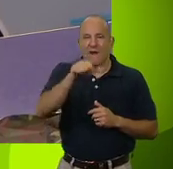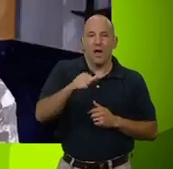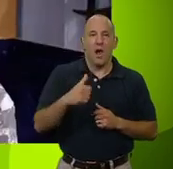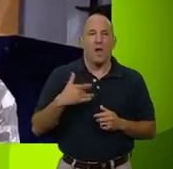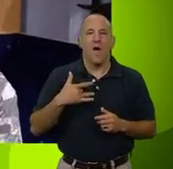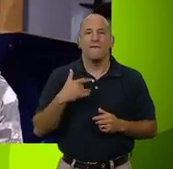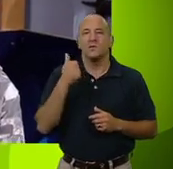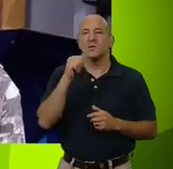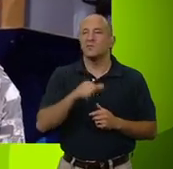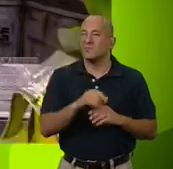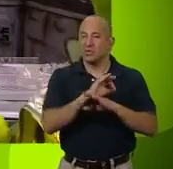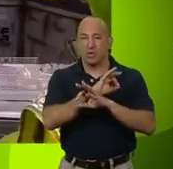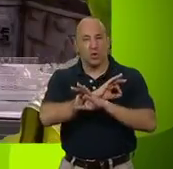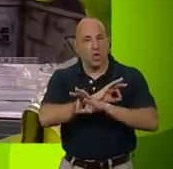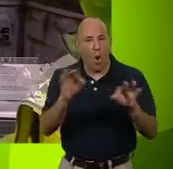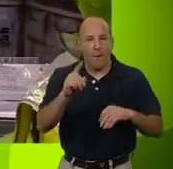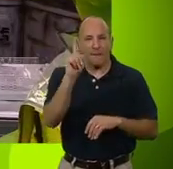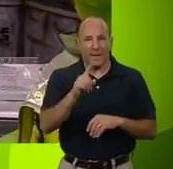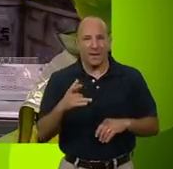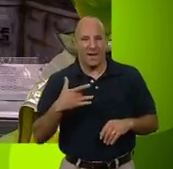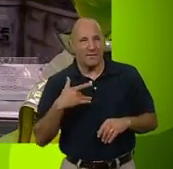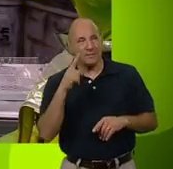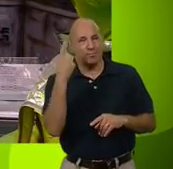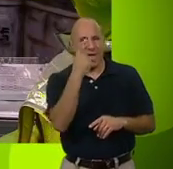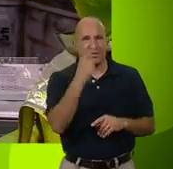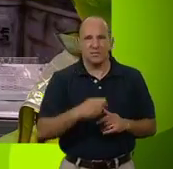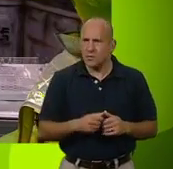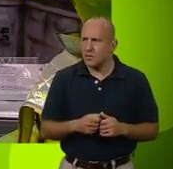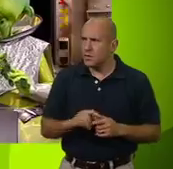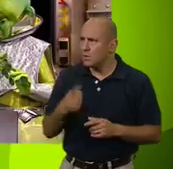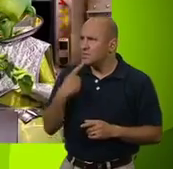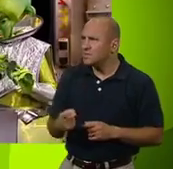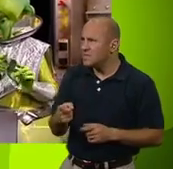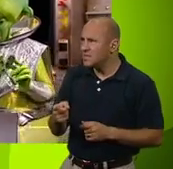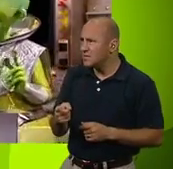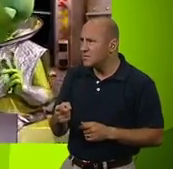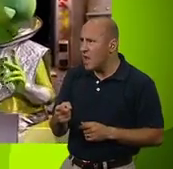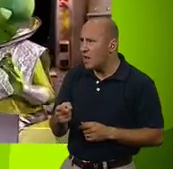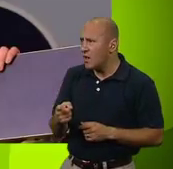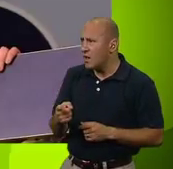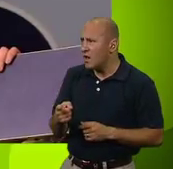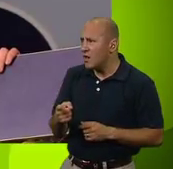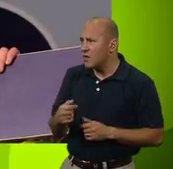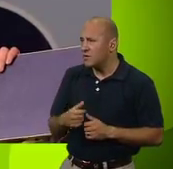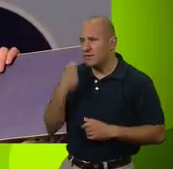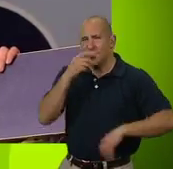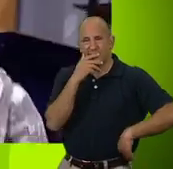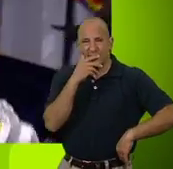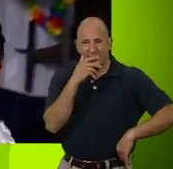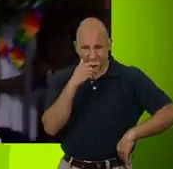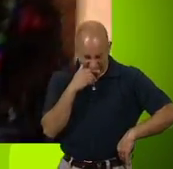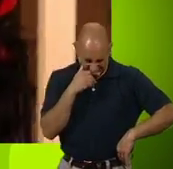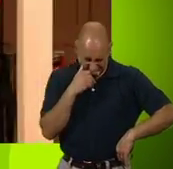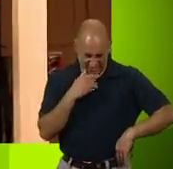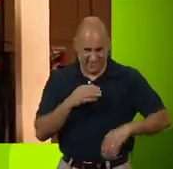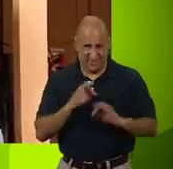Ben. There is no... Intelligent life in space. What did he say? Thinking about it, there isn't much